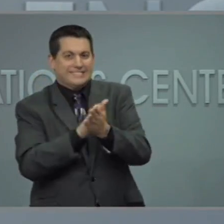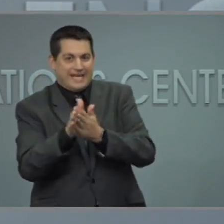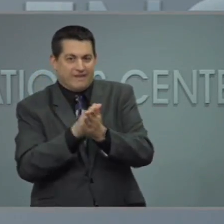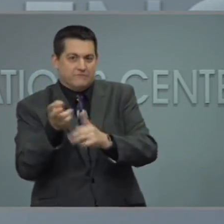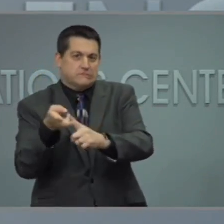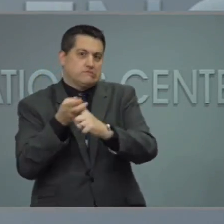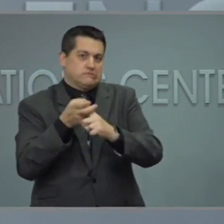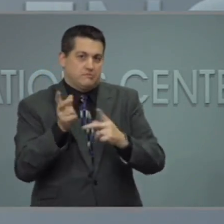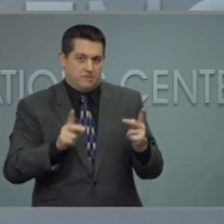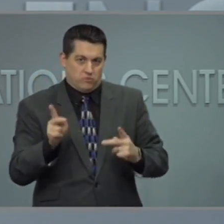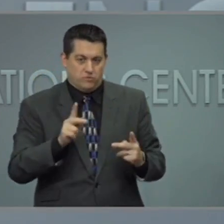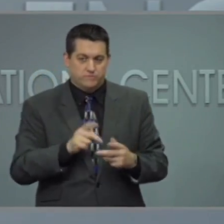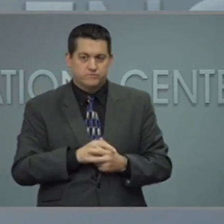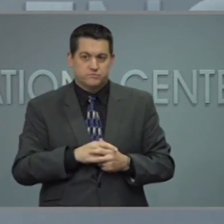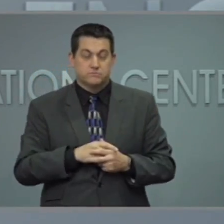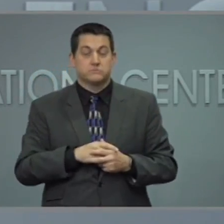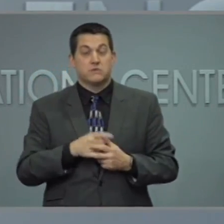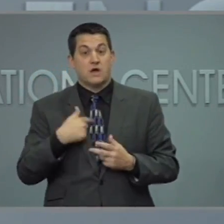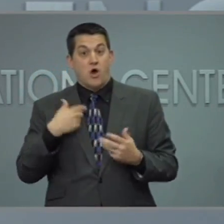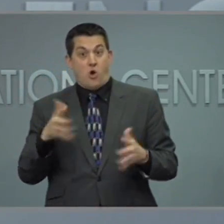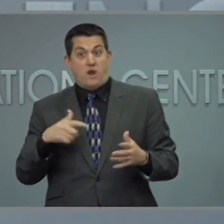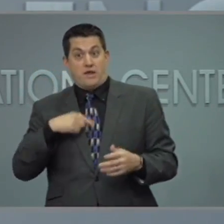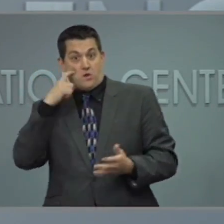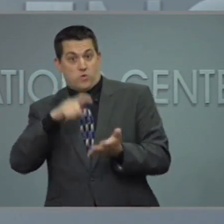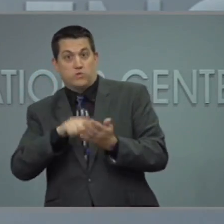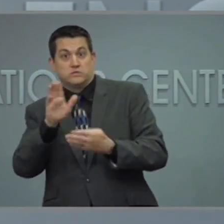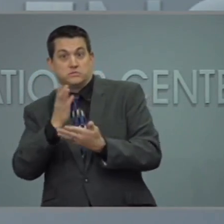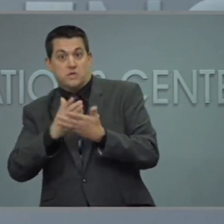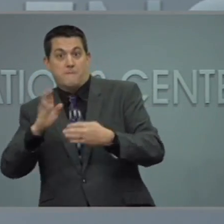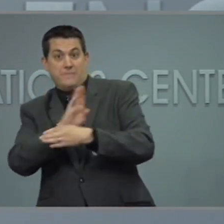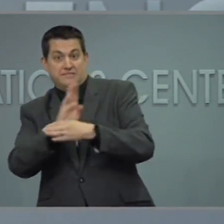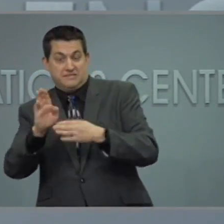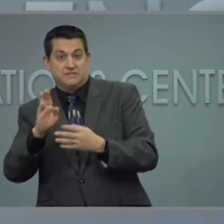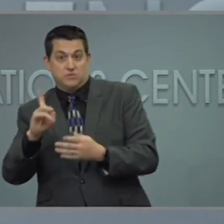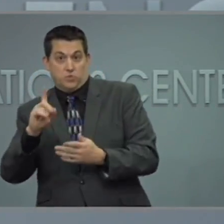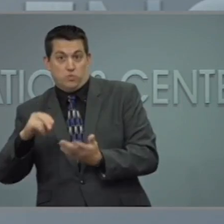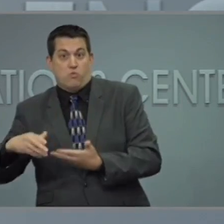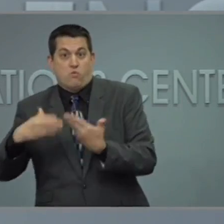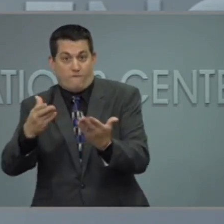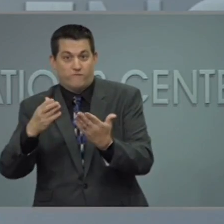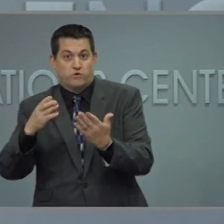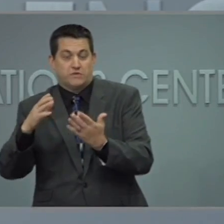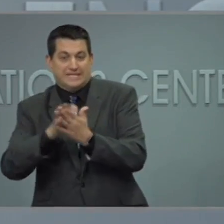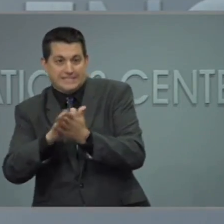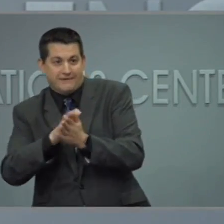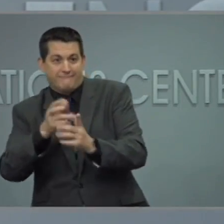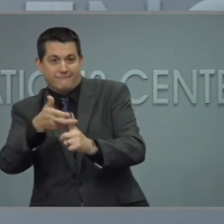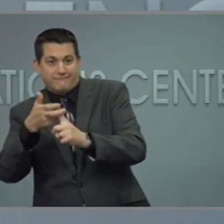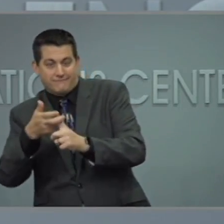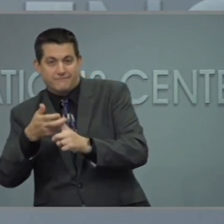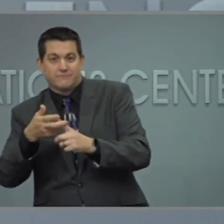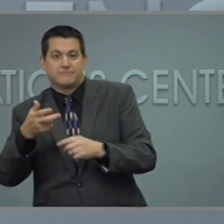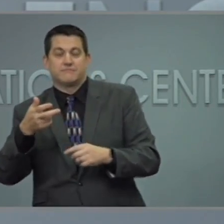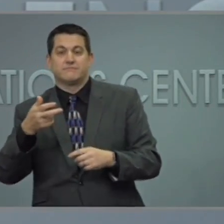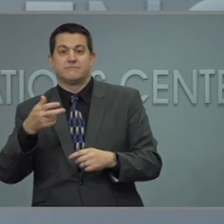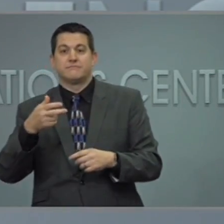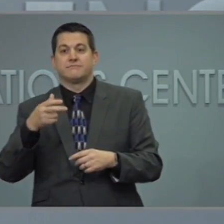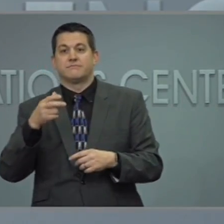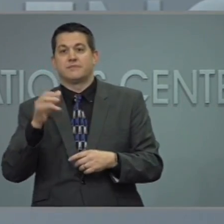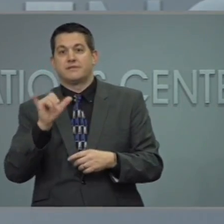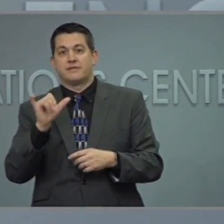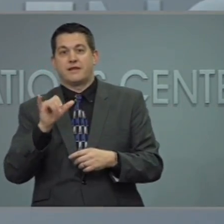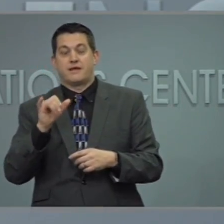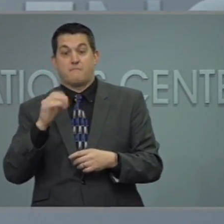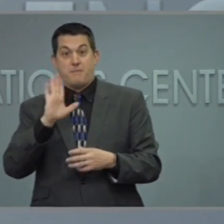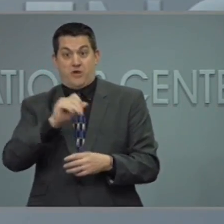I'm really excited to see businesses already stepping forward and offering incentives around vaccines. Some are offering incentives to their